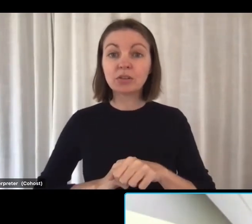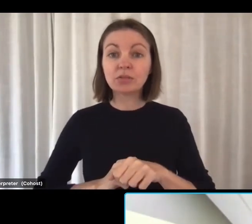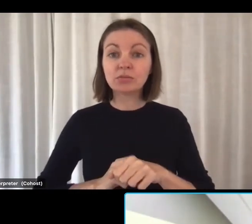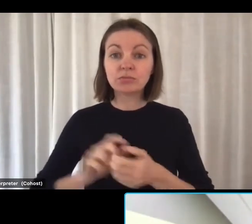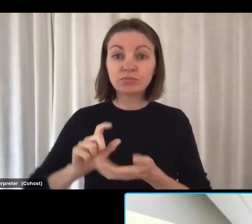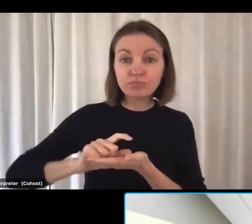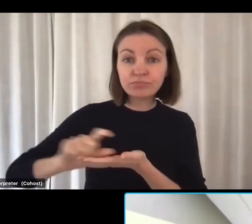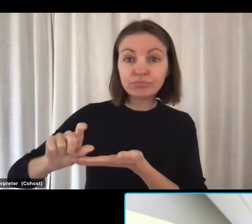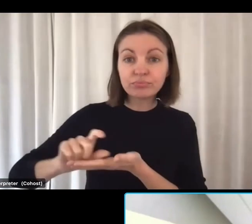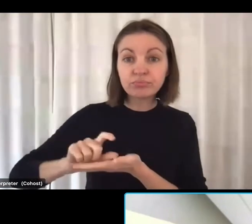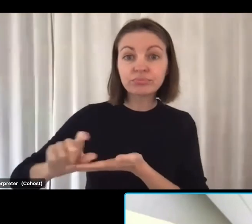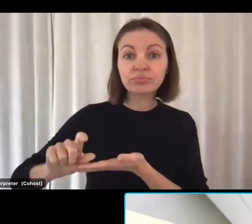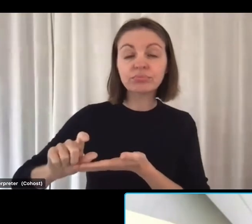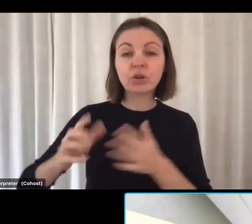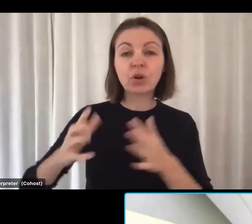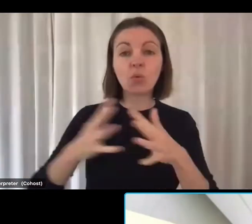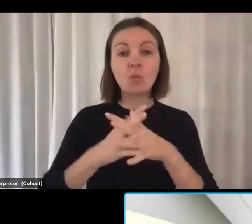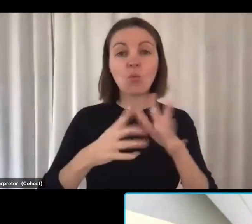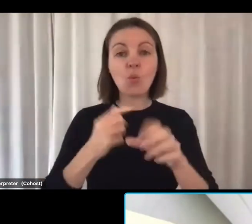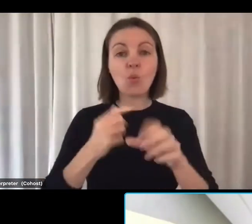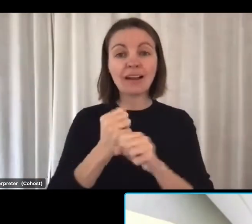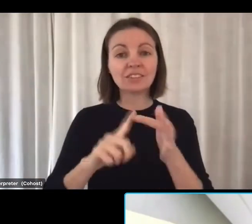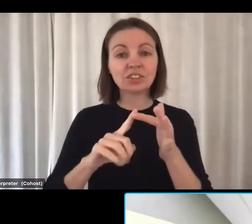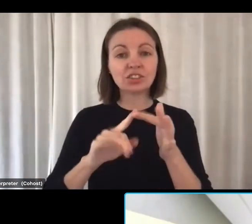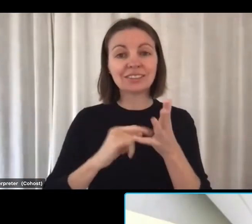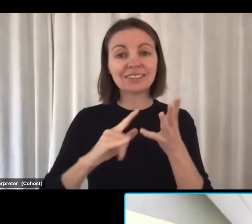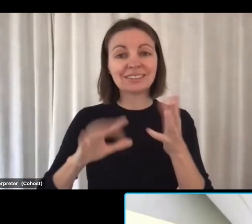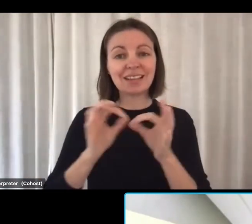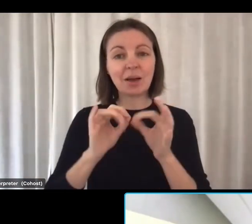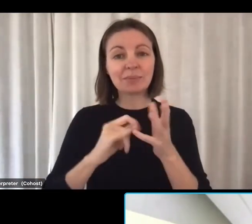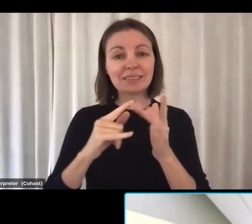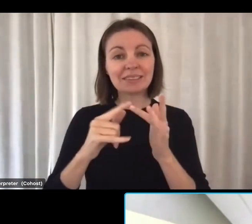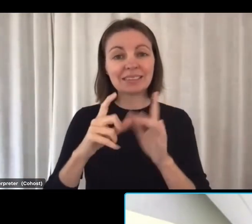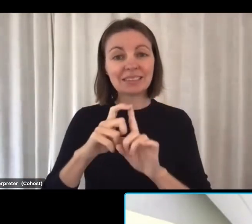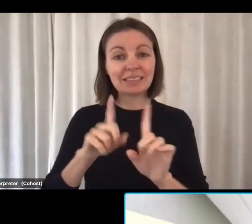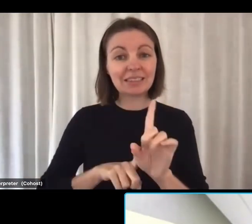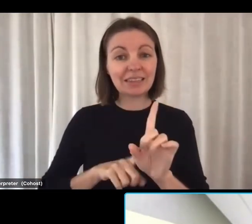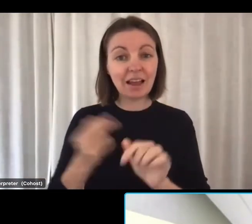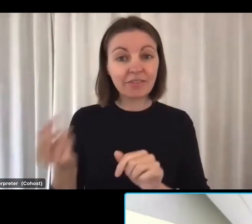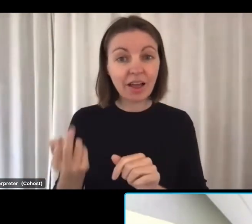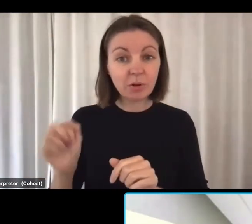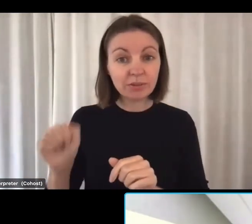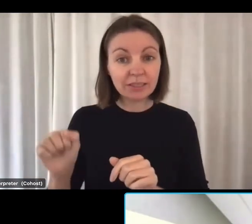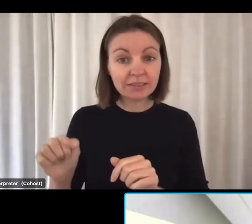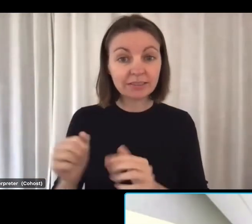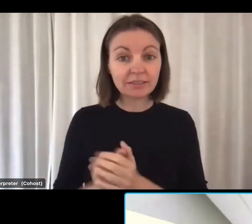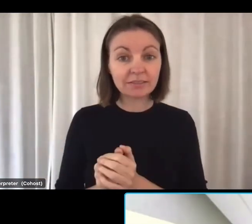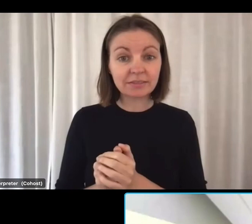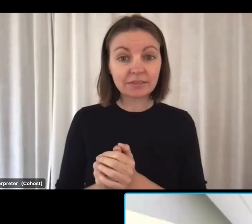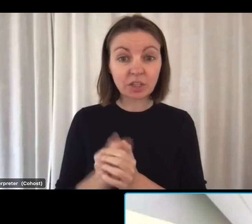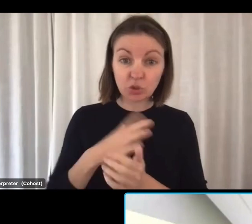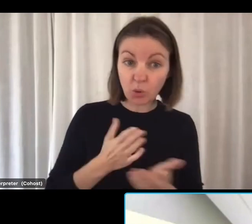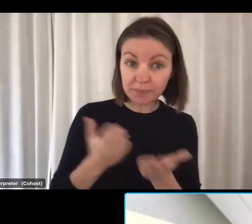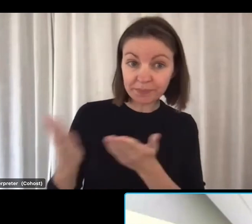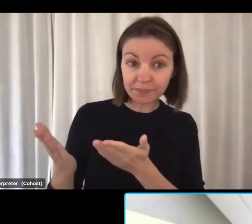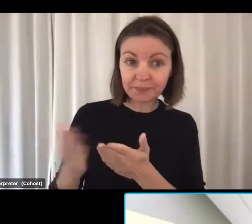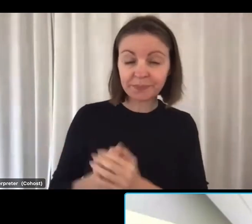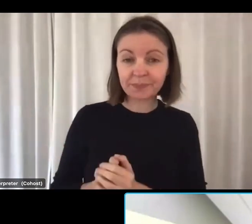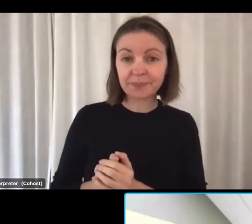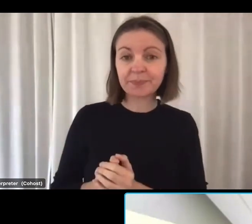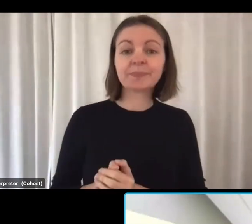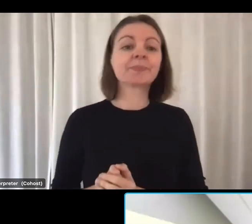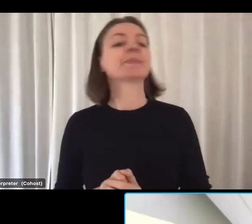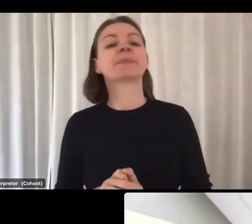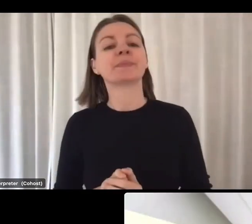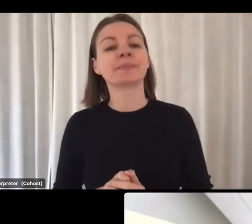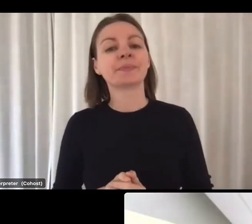incentives available? So I might take that one. Did you want to talk to that one? Happy to